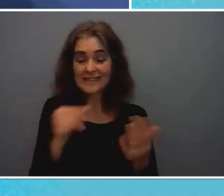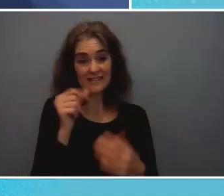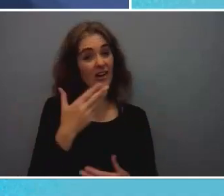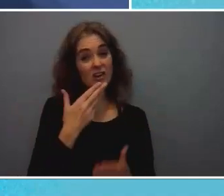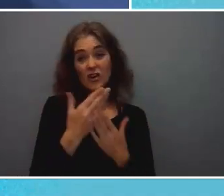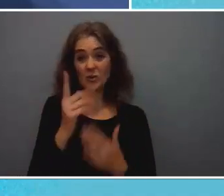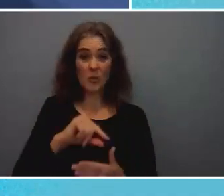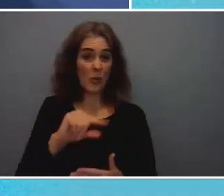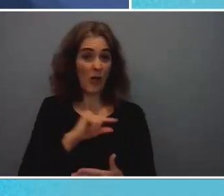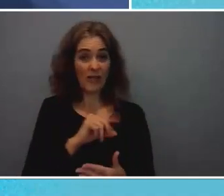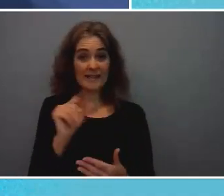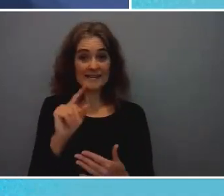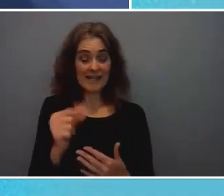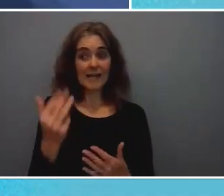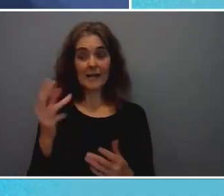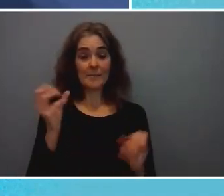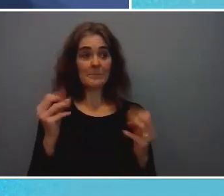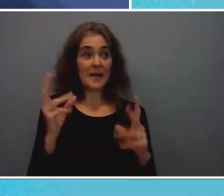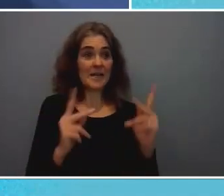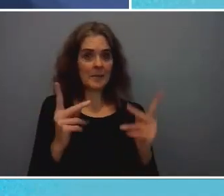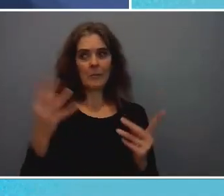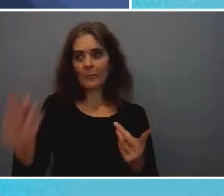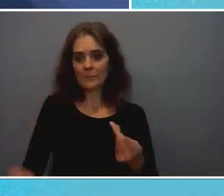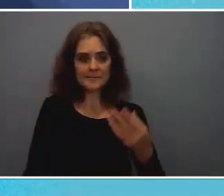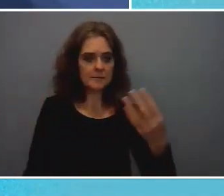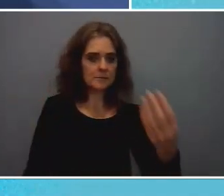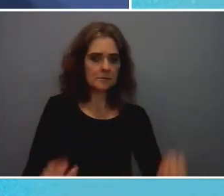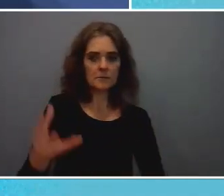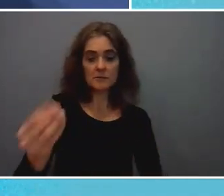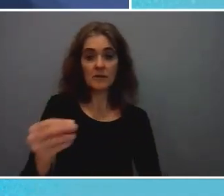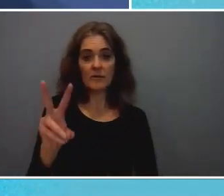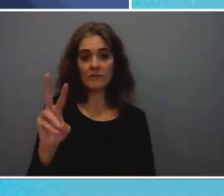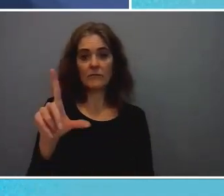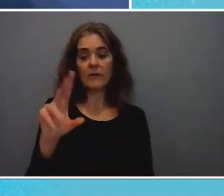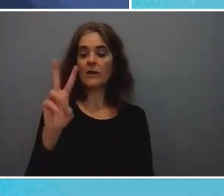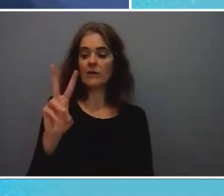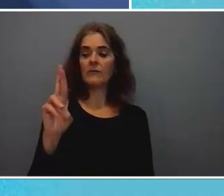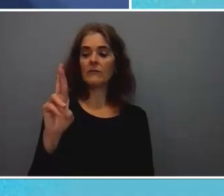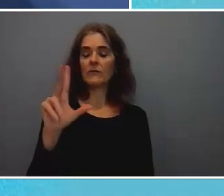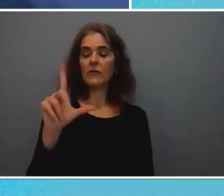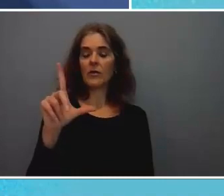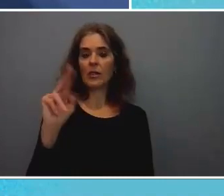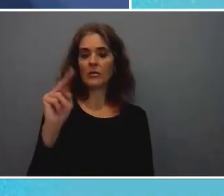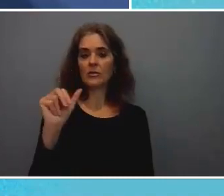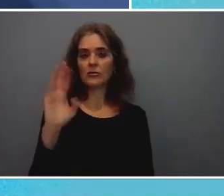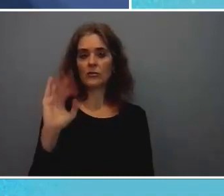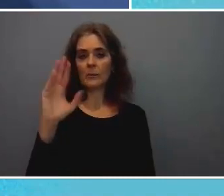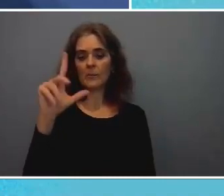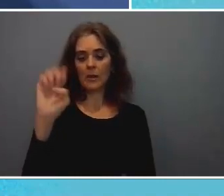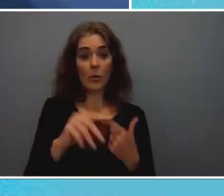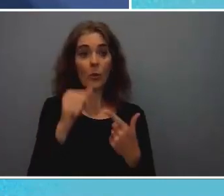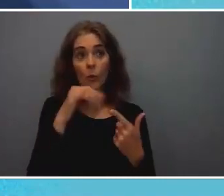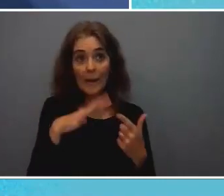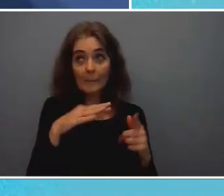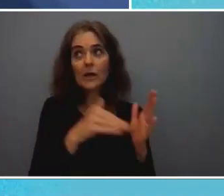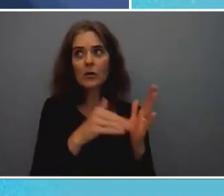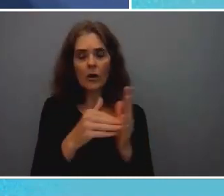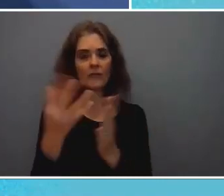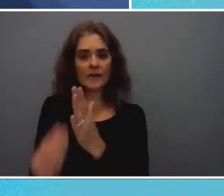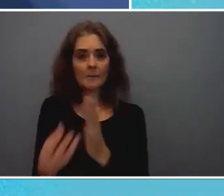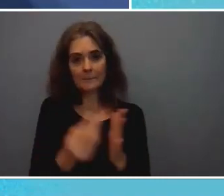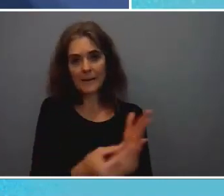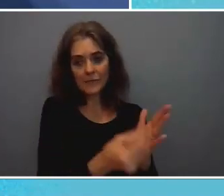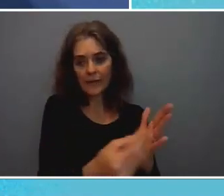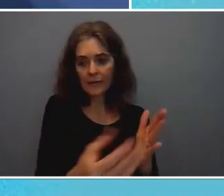people are missing from data vulnerable people women are often missing from data um how are we going to see